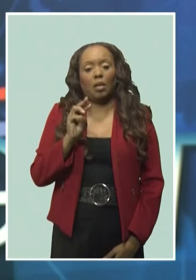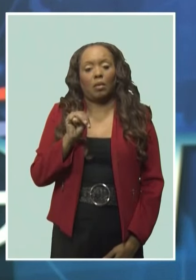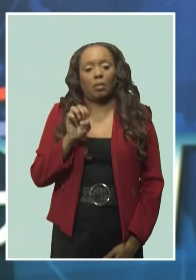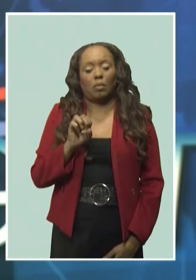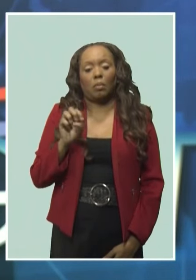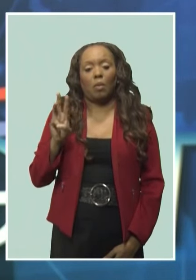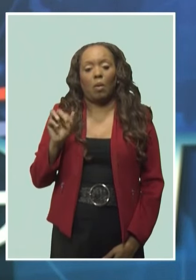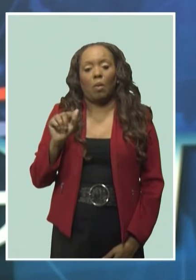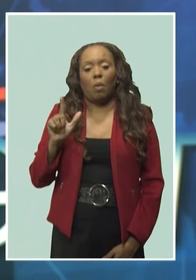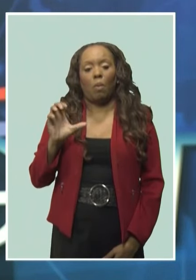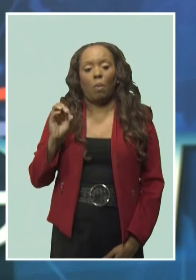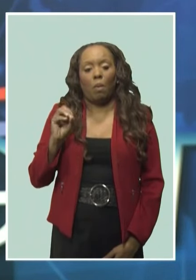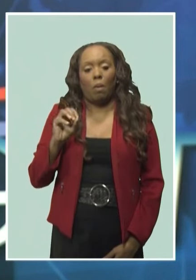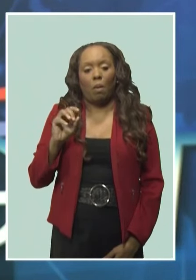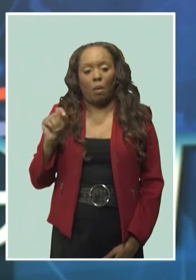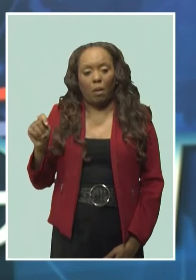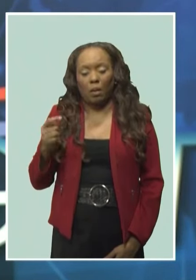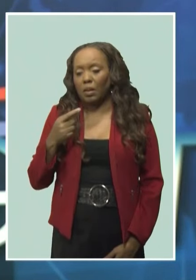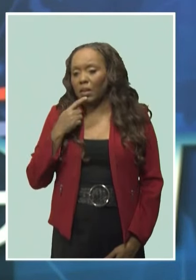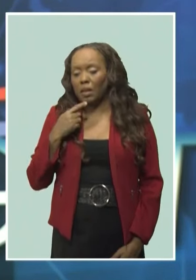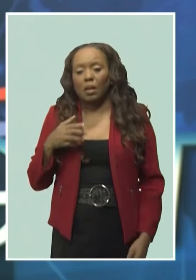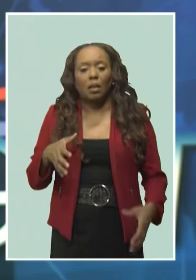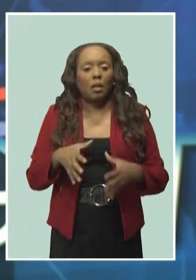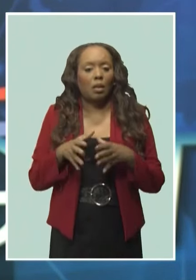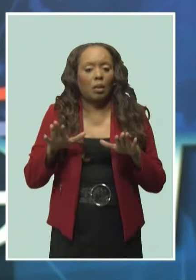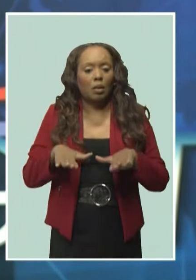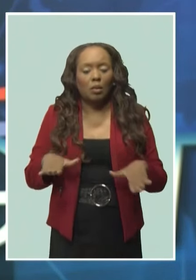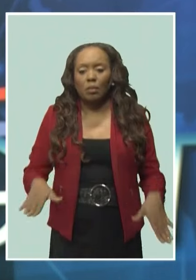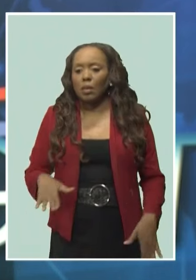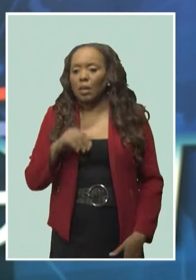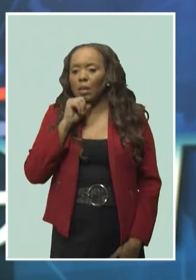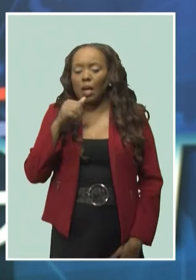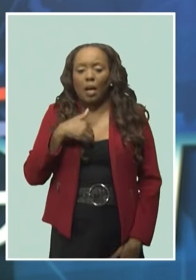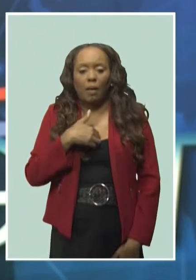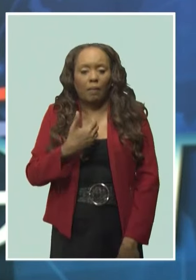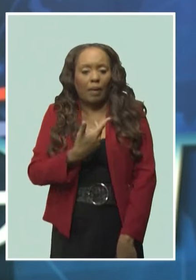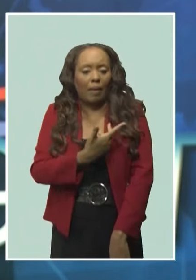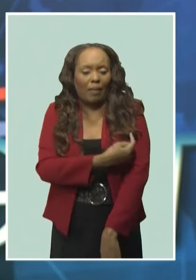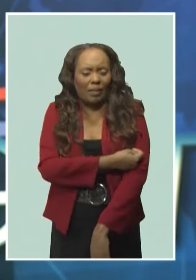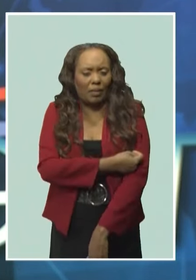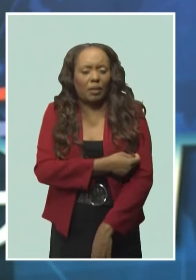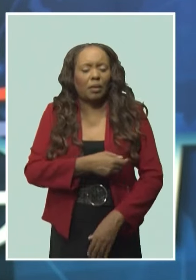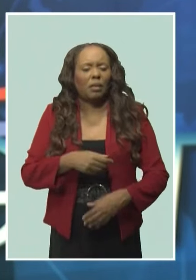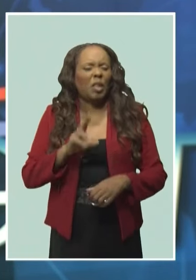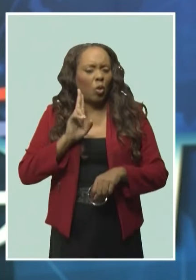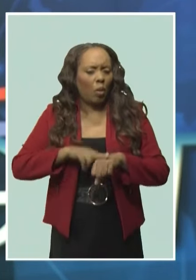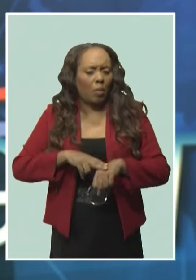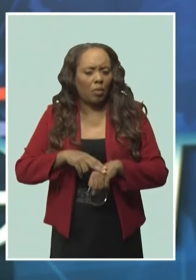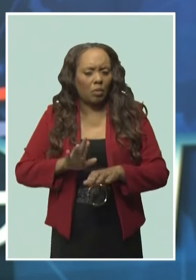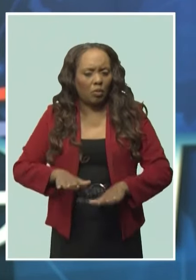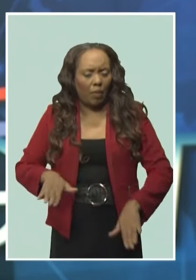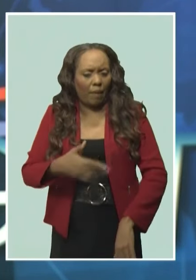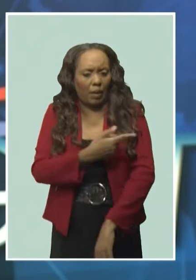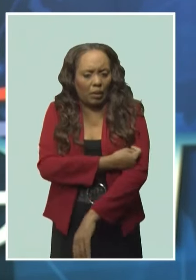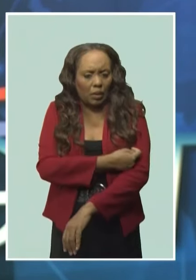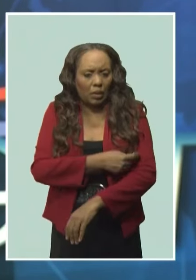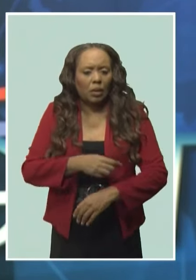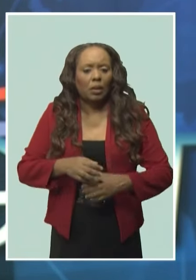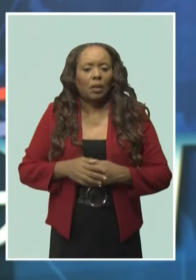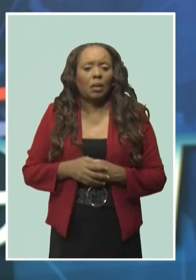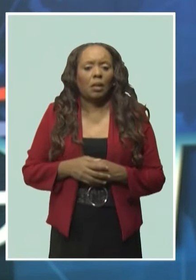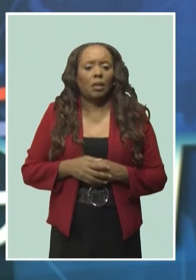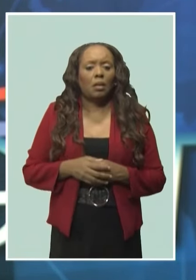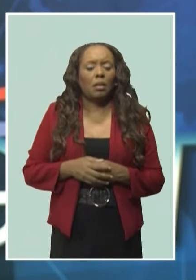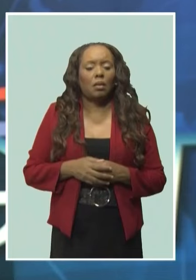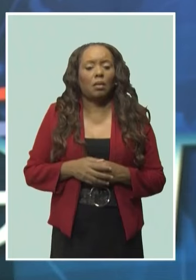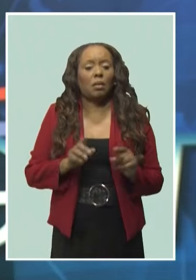declining rates of immunisation, especially among children. He says without breaks across the globe and the upcoming international events